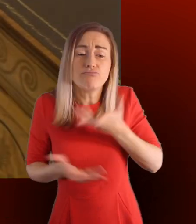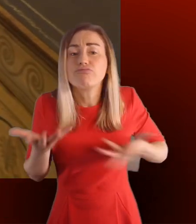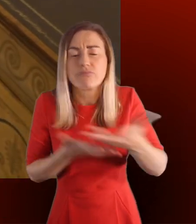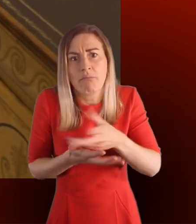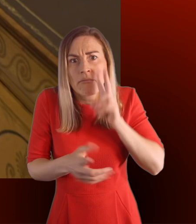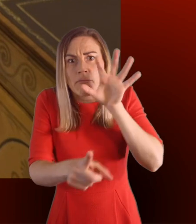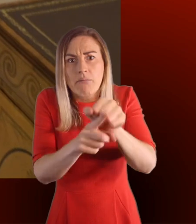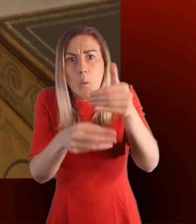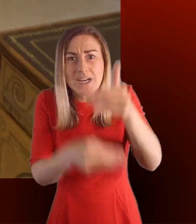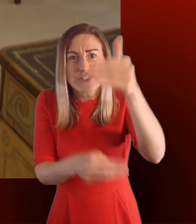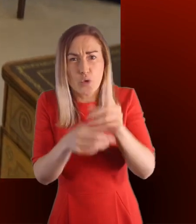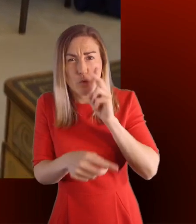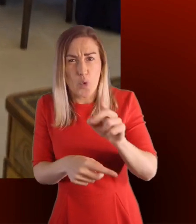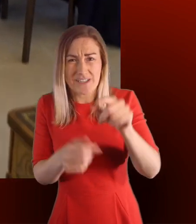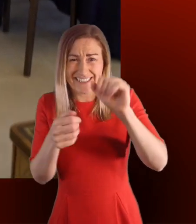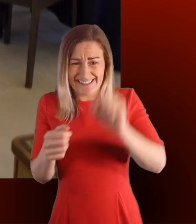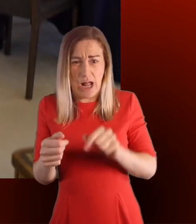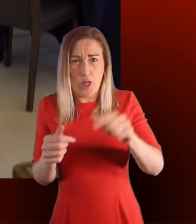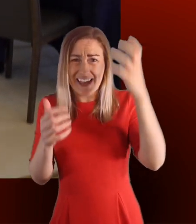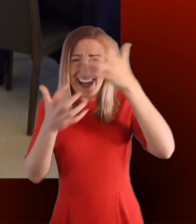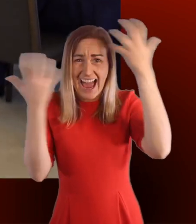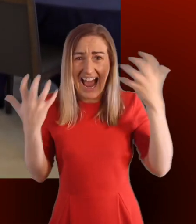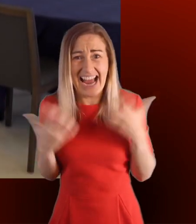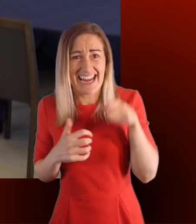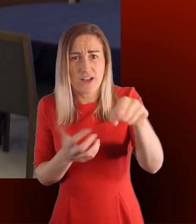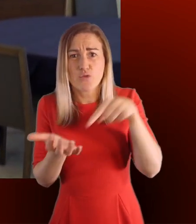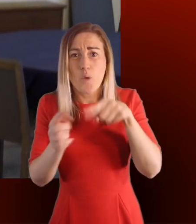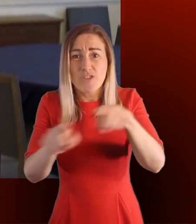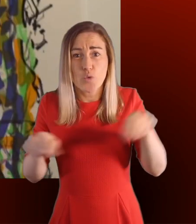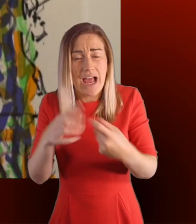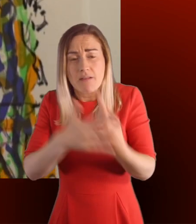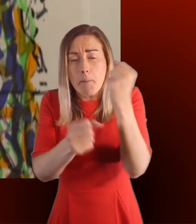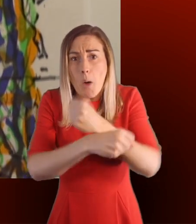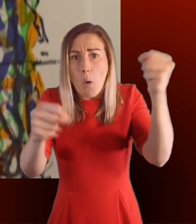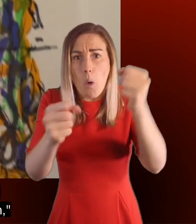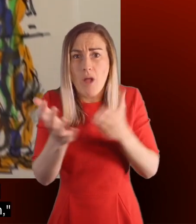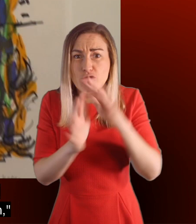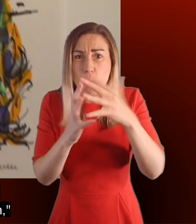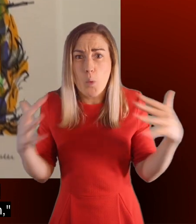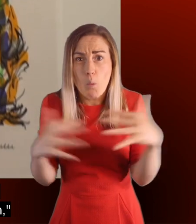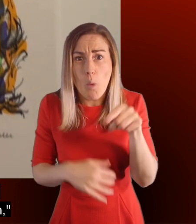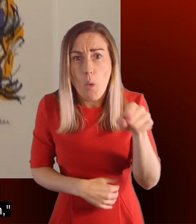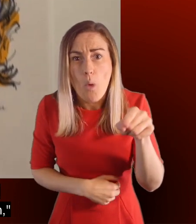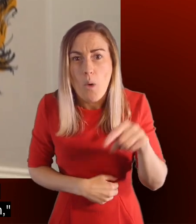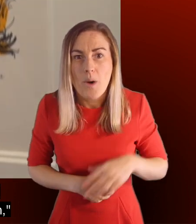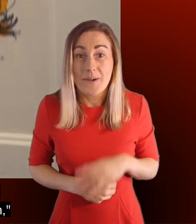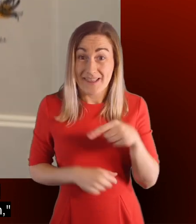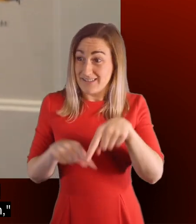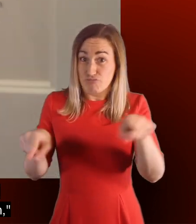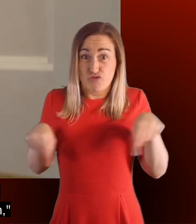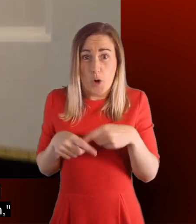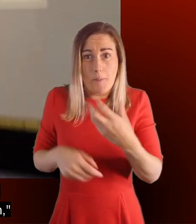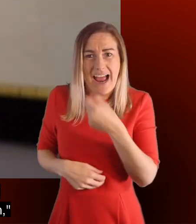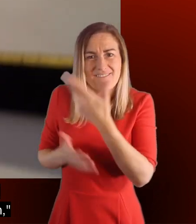immediately to the south of the Lyons on Trafalgar Square during the Second World War. In here we have Jean-Paul